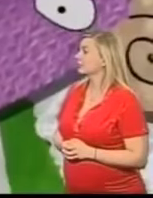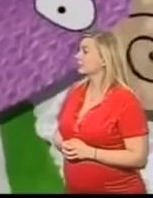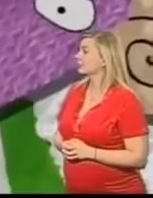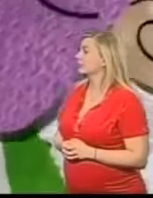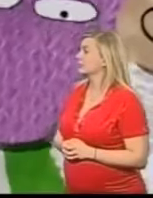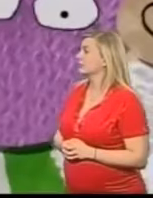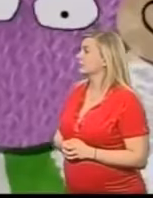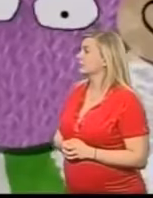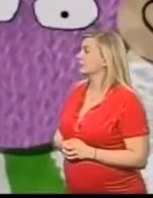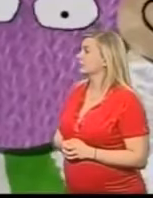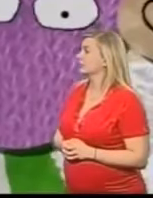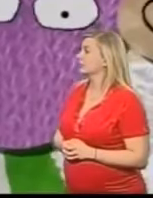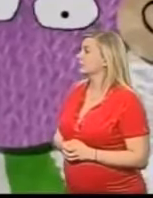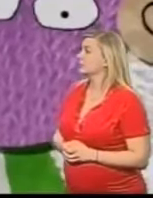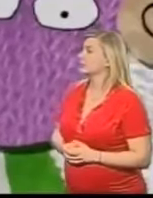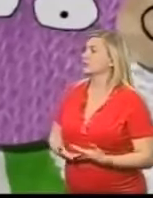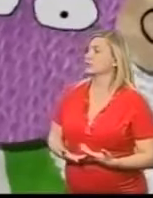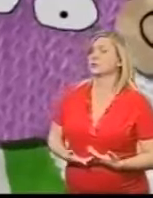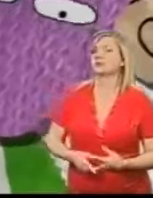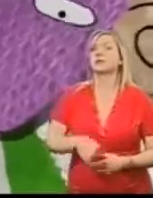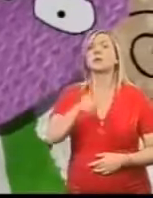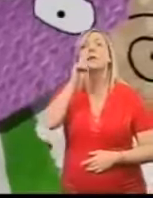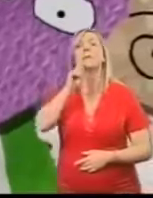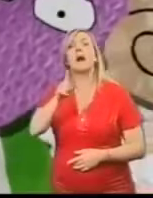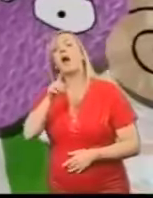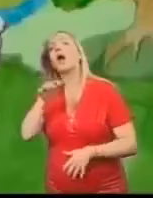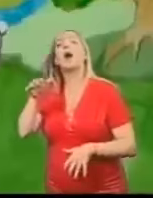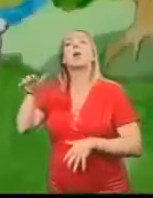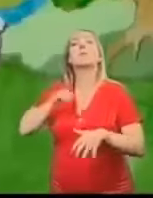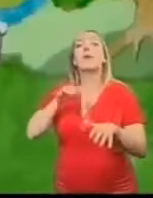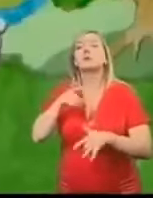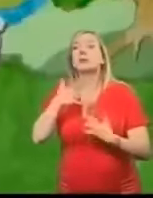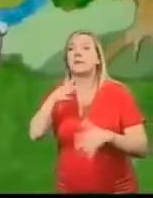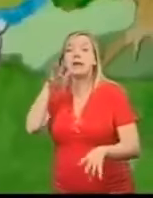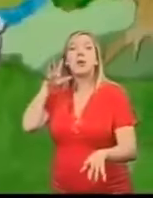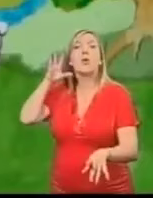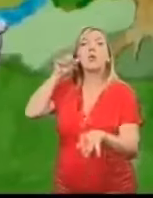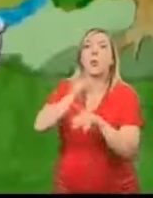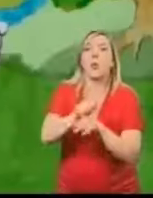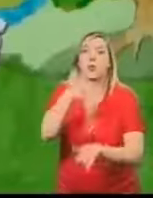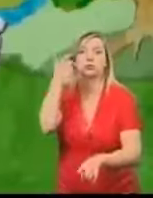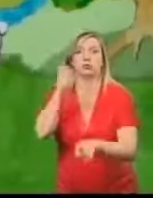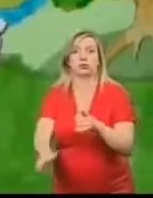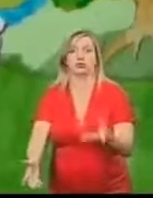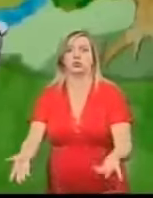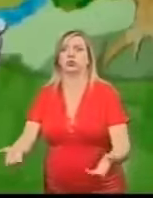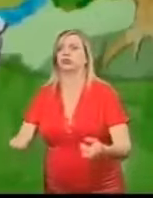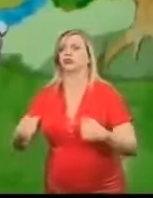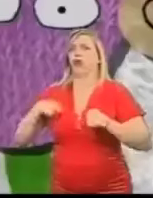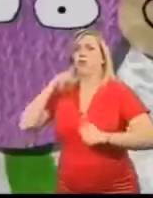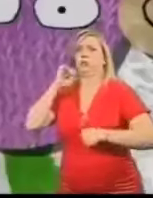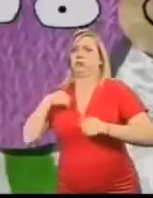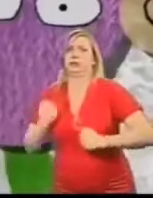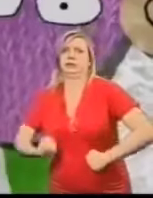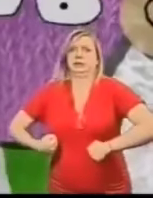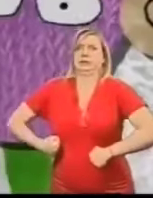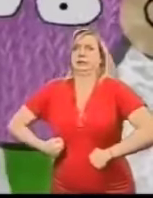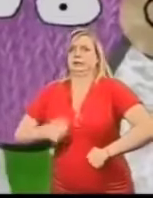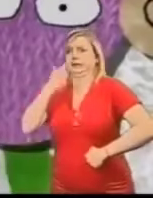But what would you have done If the monster had caught you Asked Buster I'd have stood up to him Said Porker